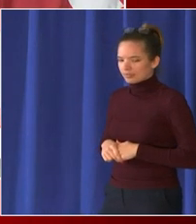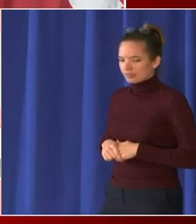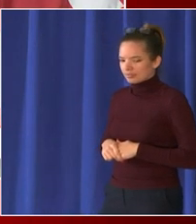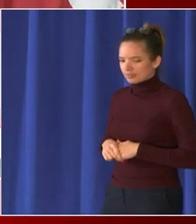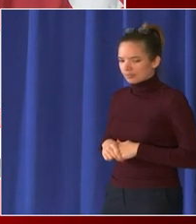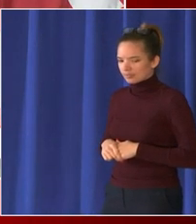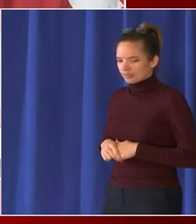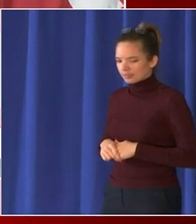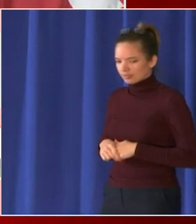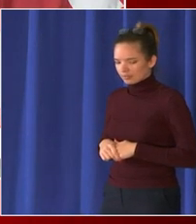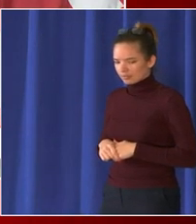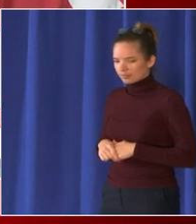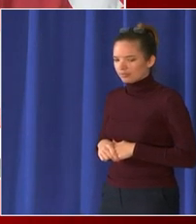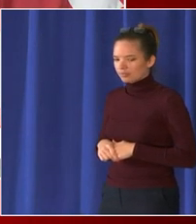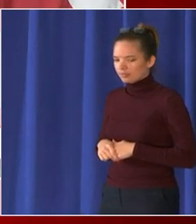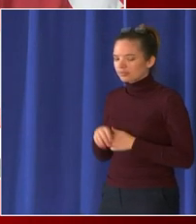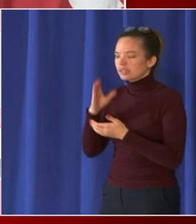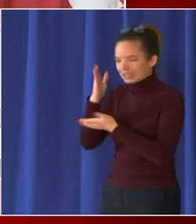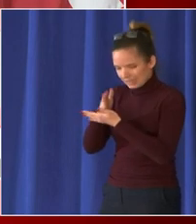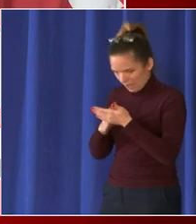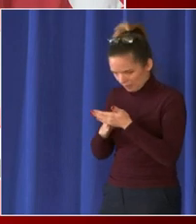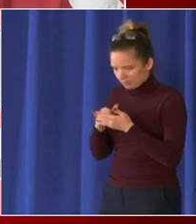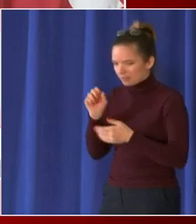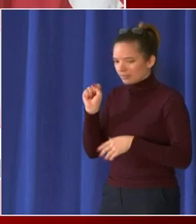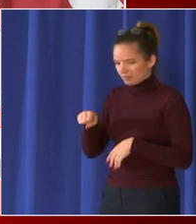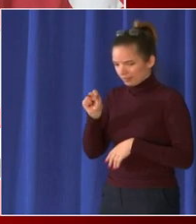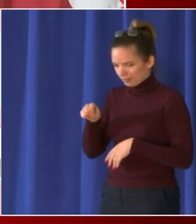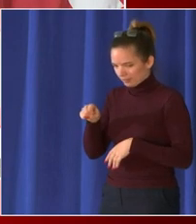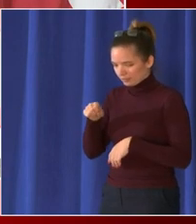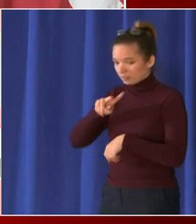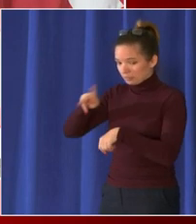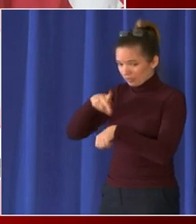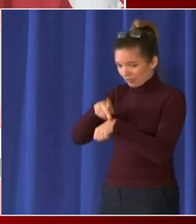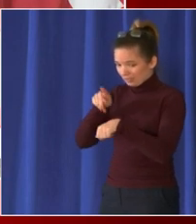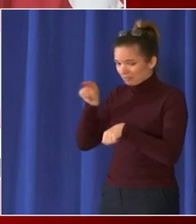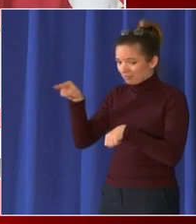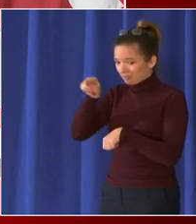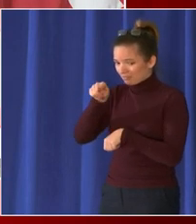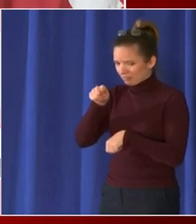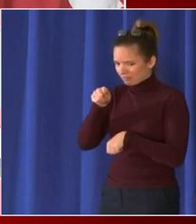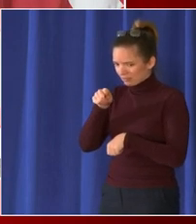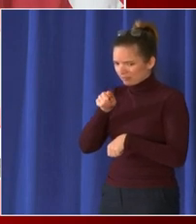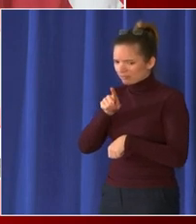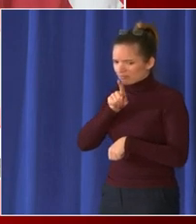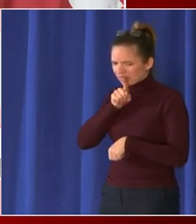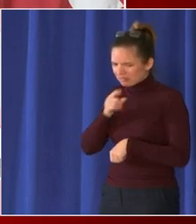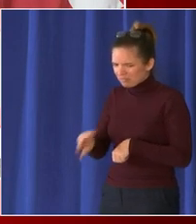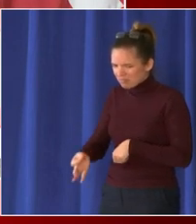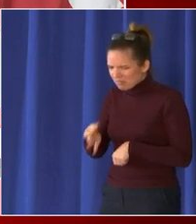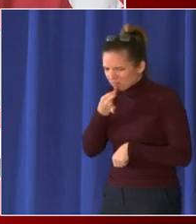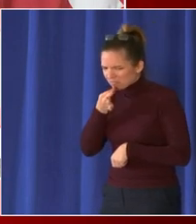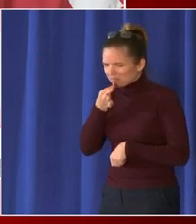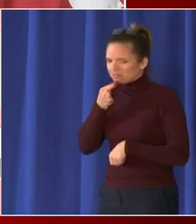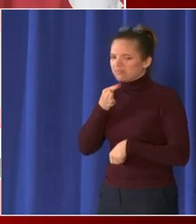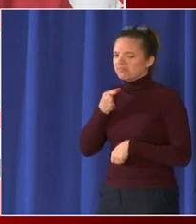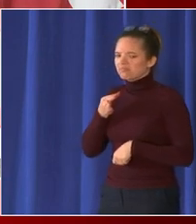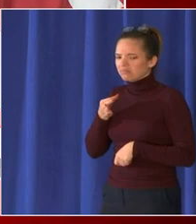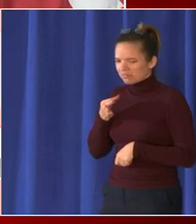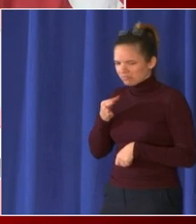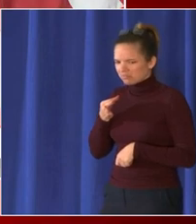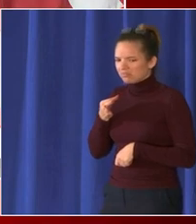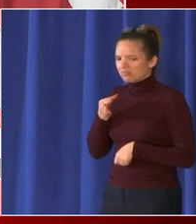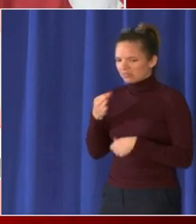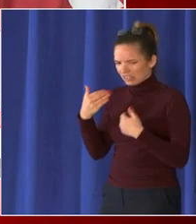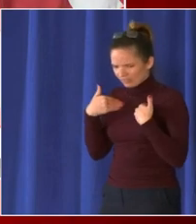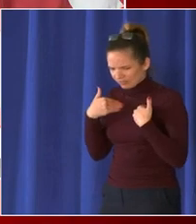okay they run a campus they have staff they have crossing guards they have